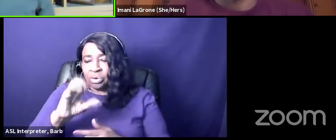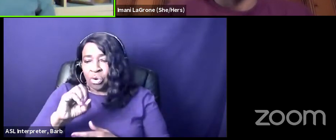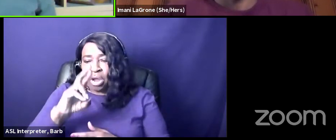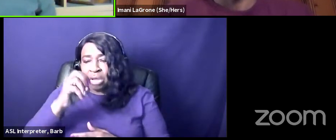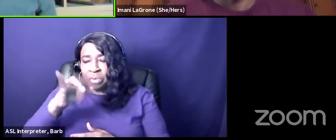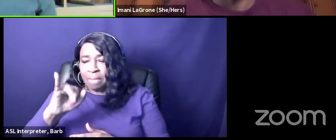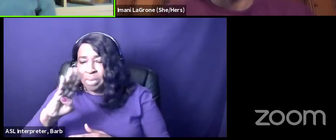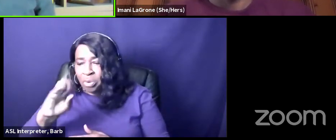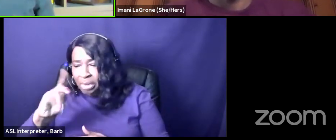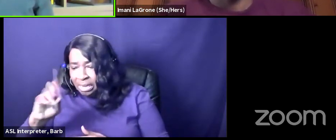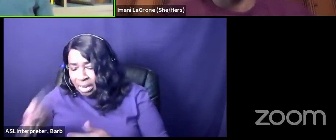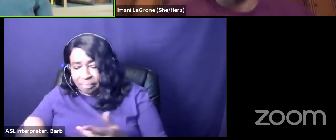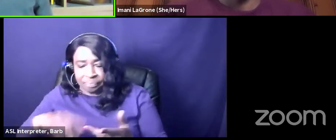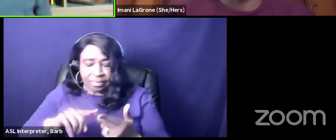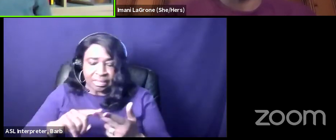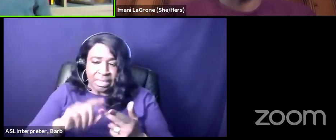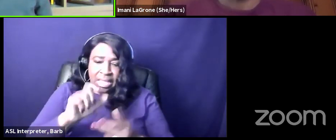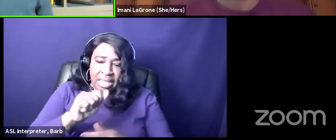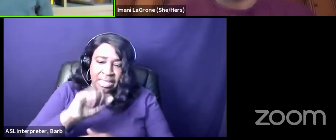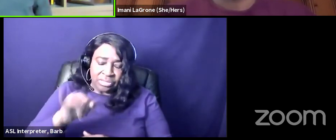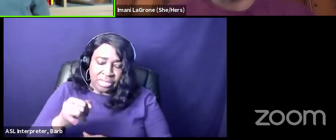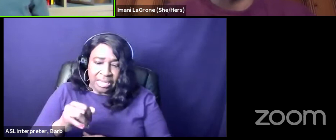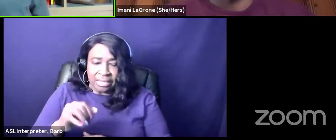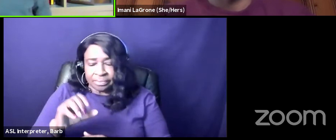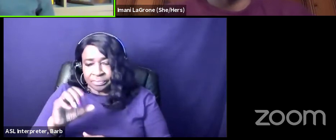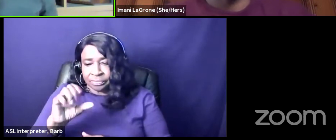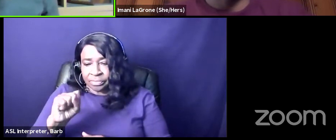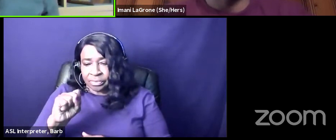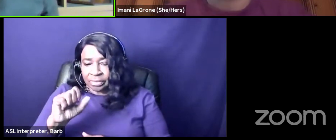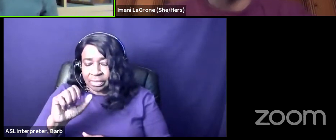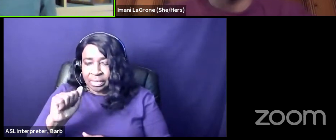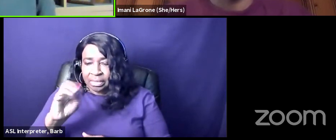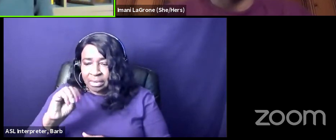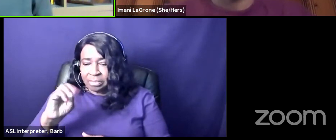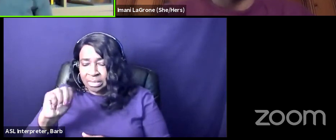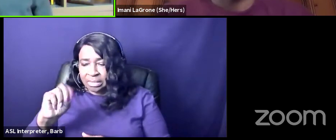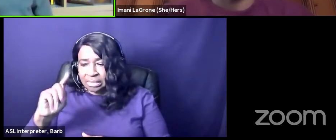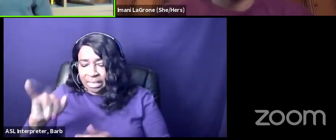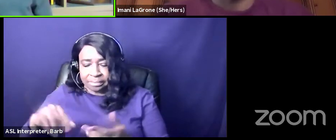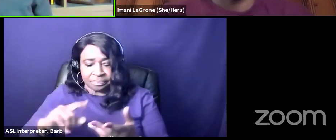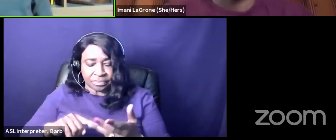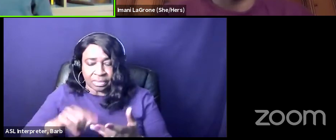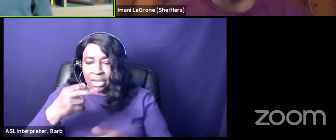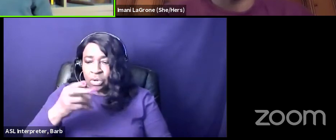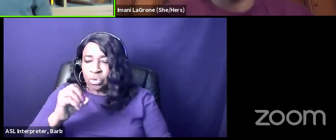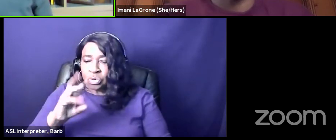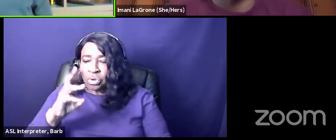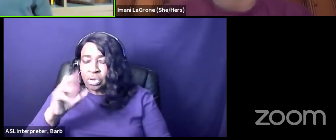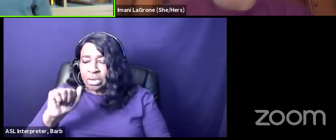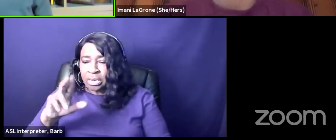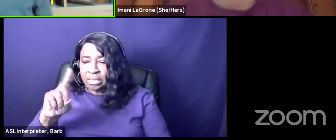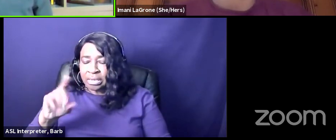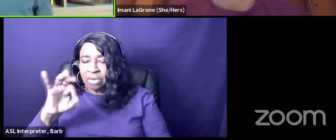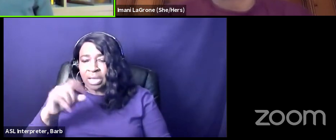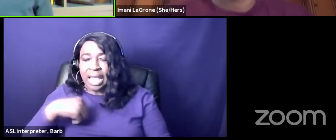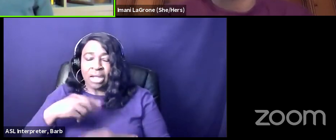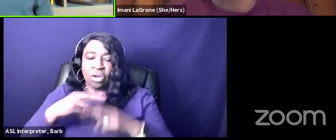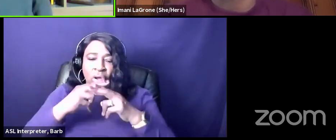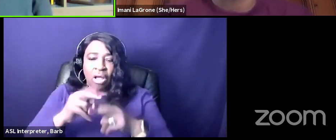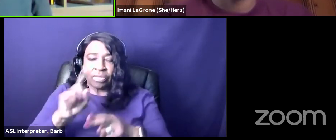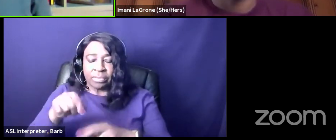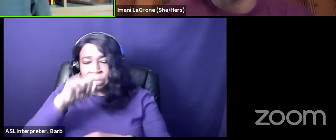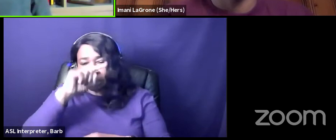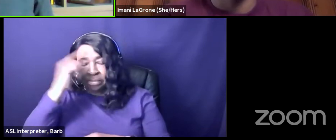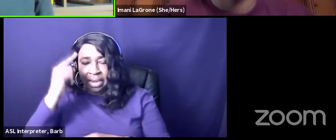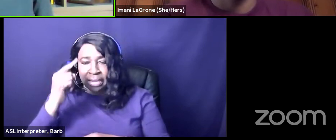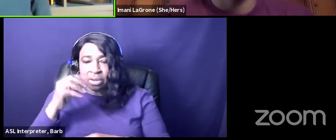if you know if you know anything about dc politics harold ford tennessee you know i call them like the the light-skinned light-eye ivy league group right